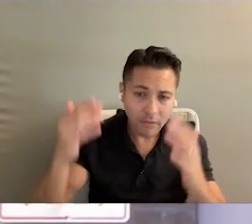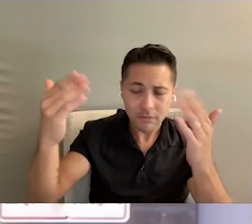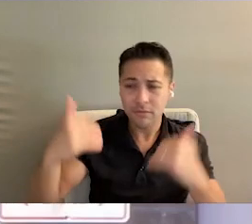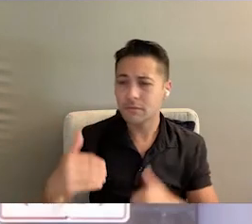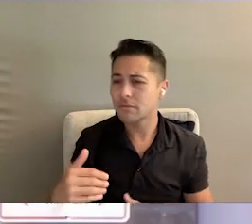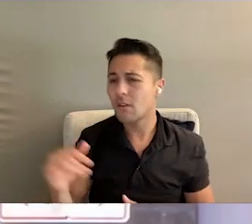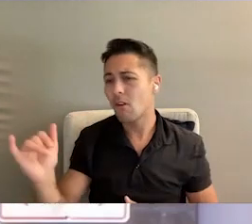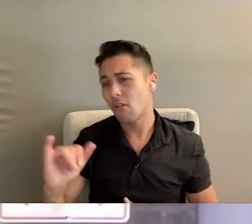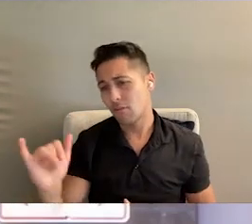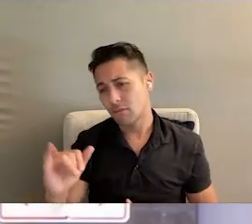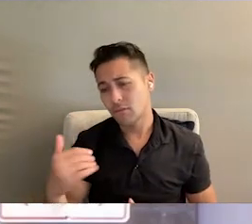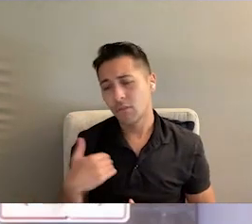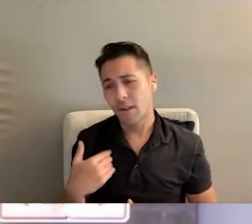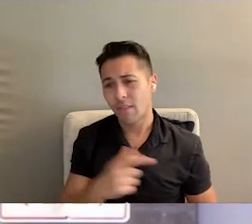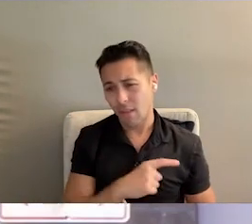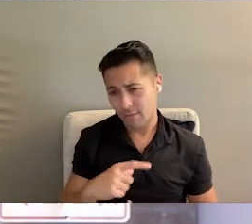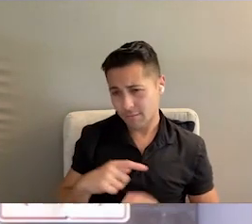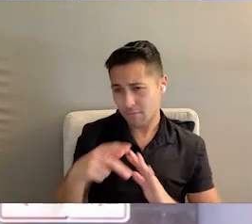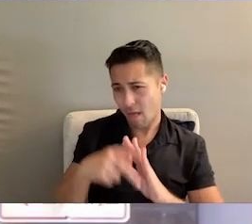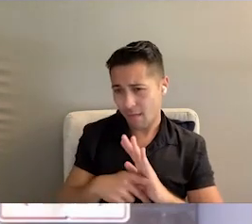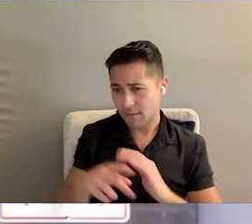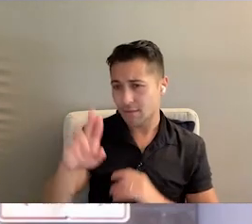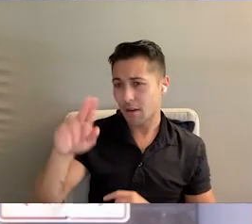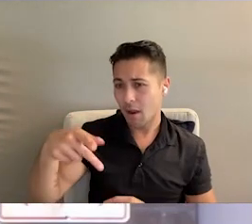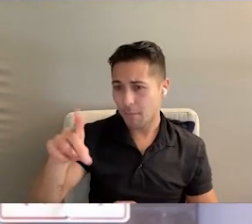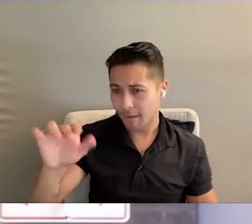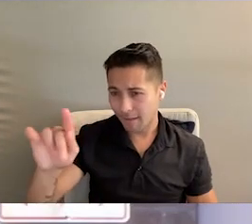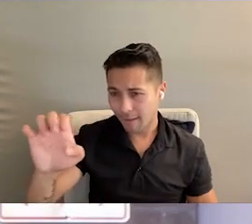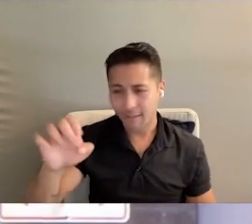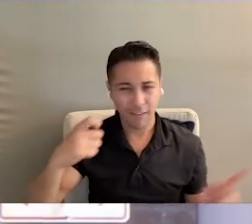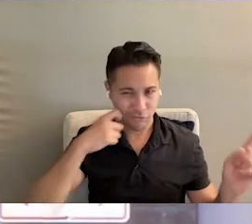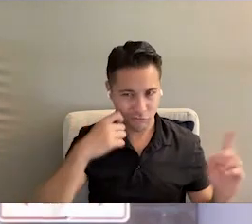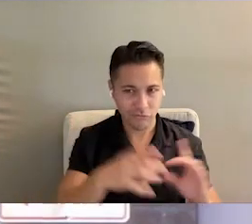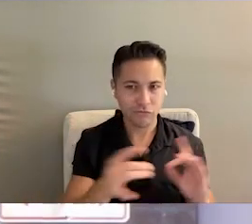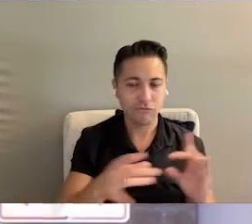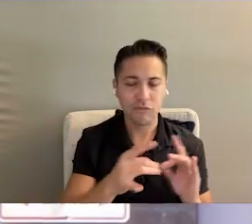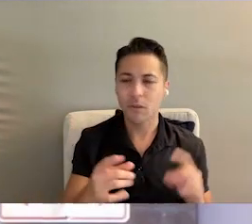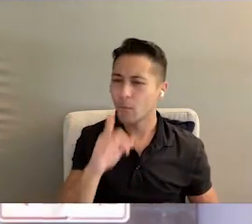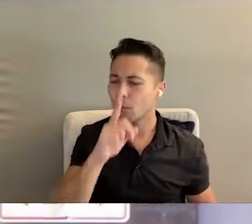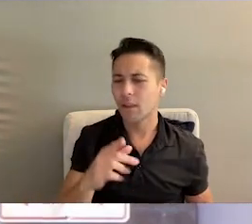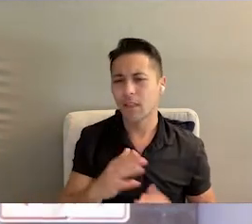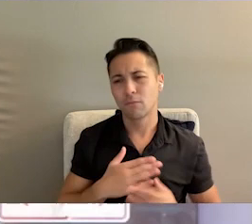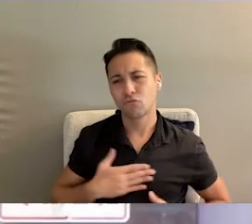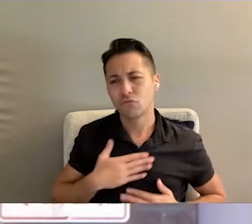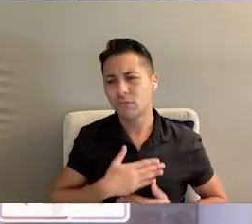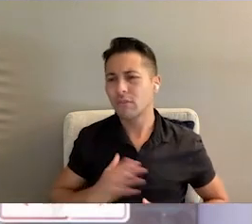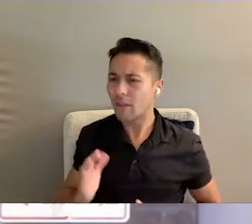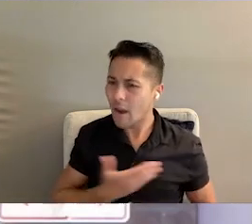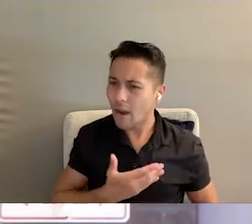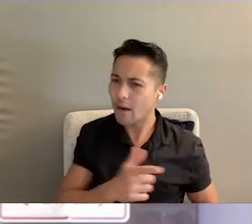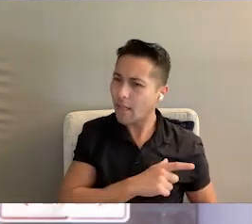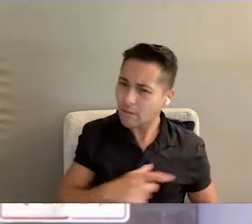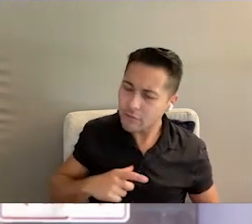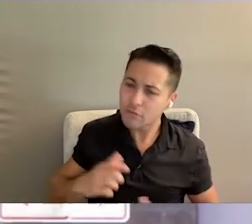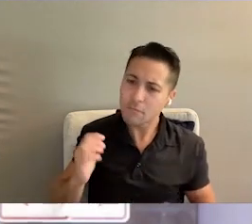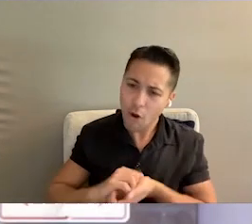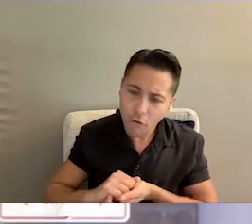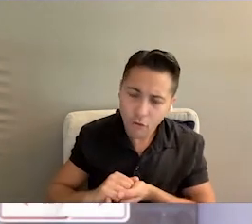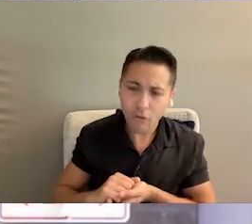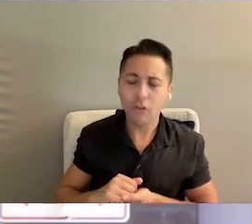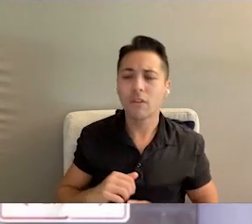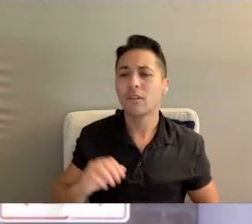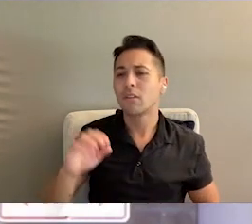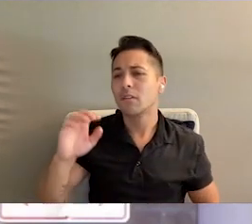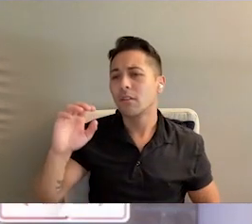In addition to the funding, there was a legislative policy update, as the Director stated. We are incredibly appreciative of our legislative partners,